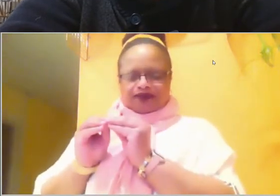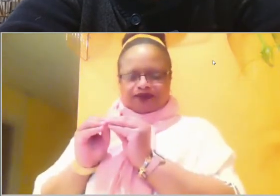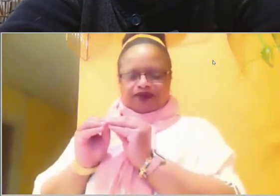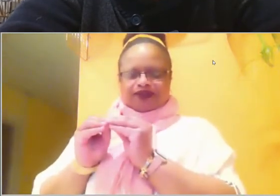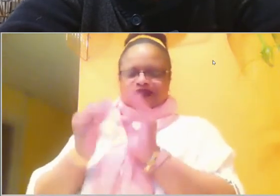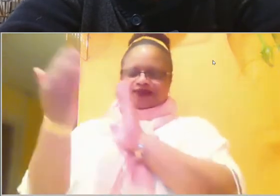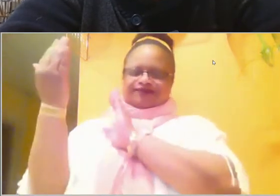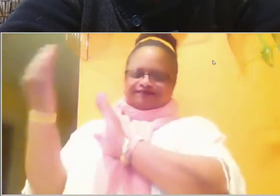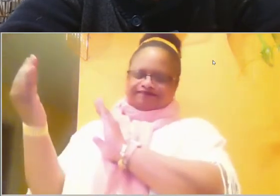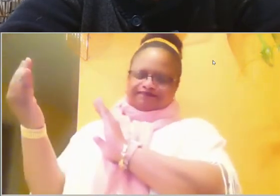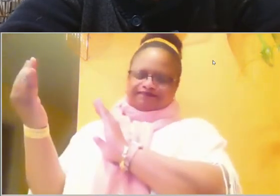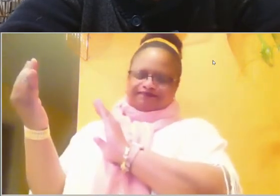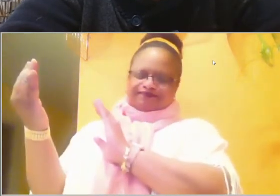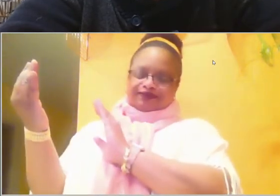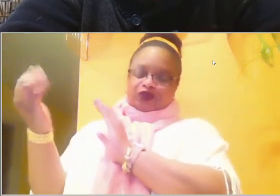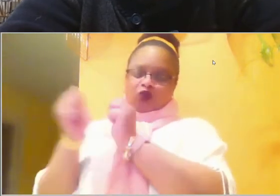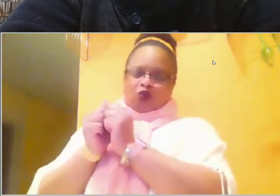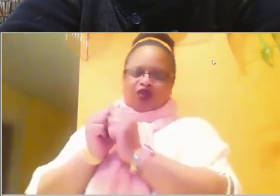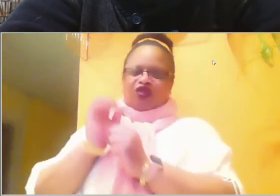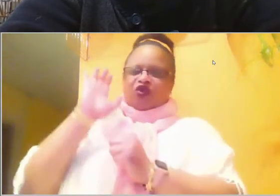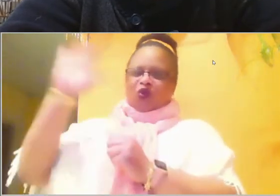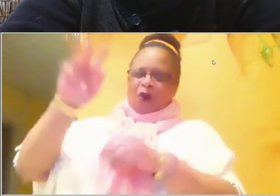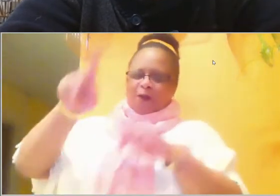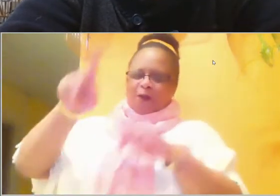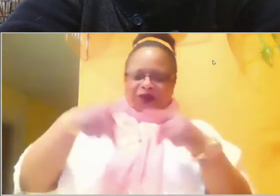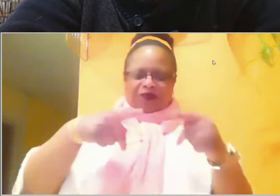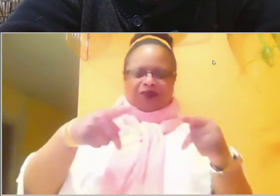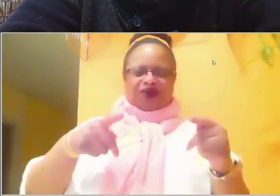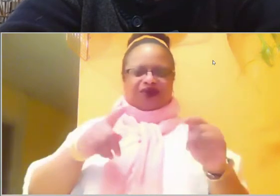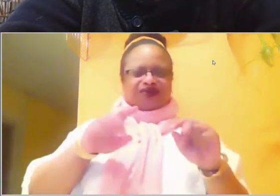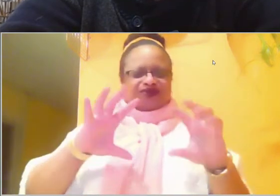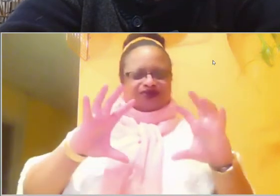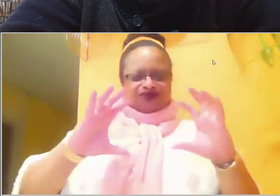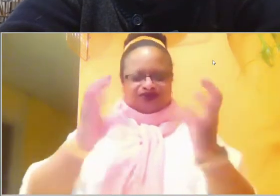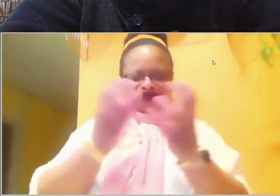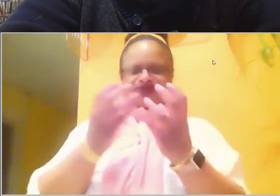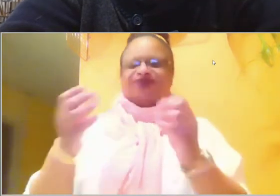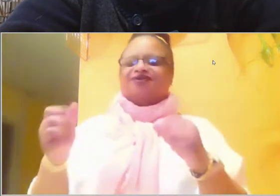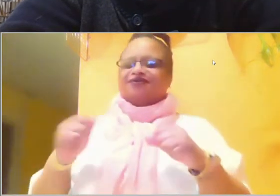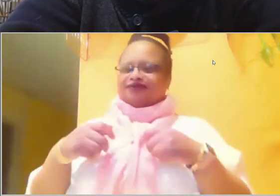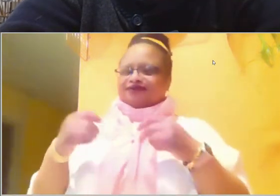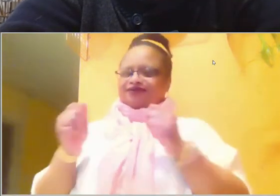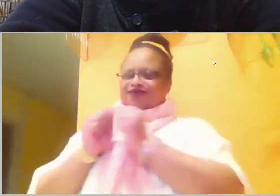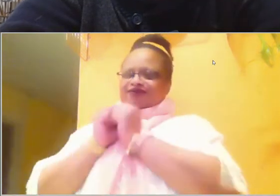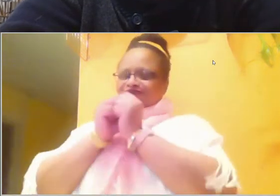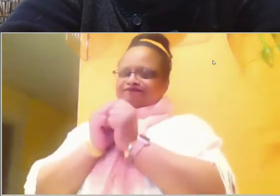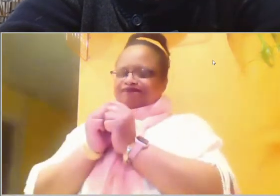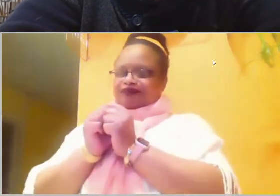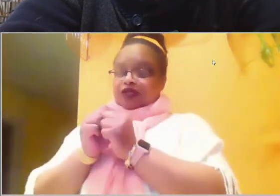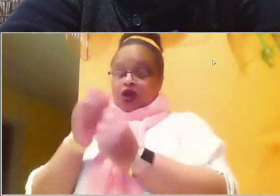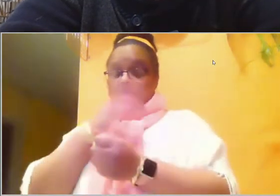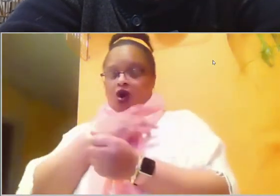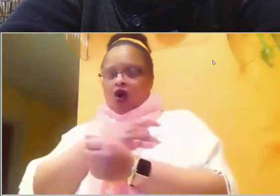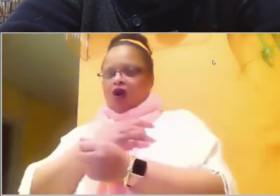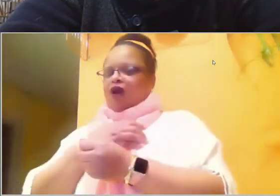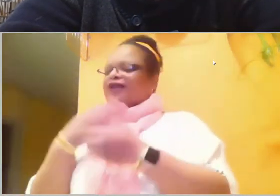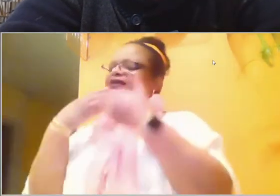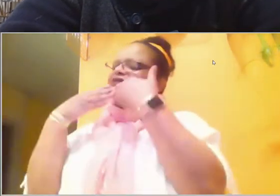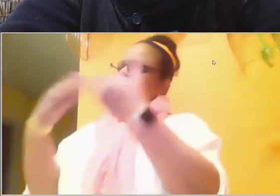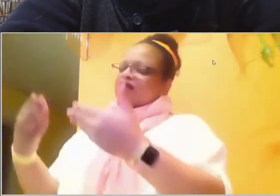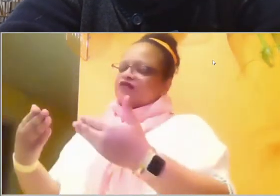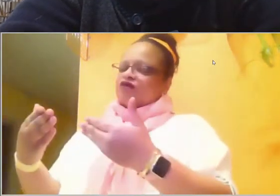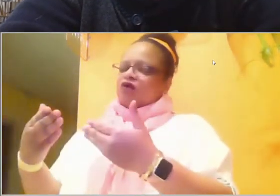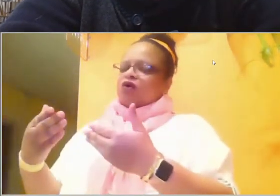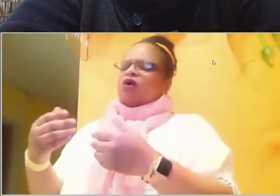before your presence with your people, with the heart of Thanksgiving, uh, to just ask, oh Lord, that you